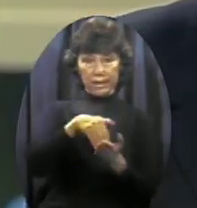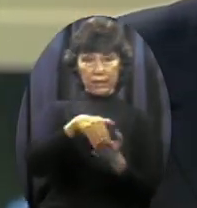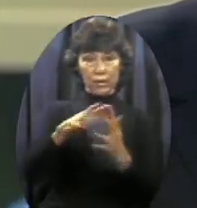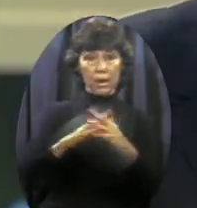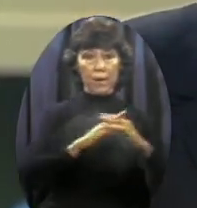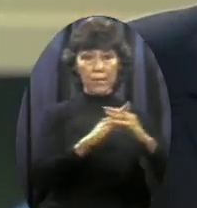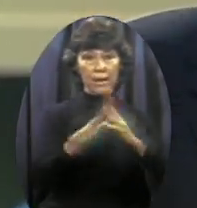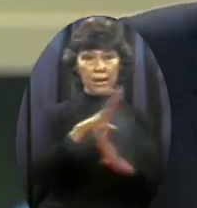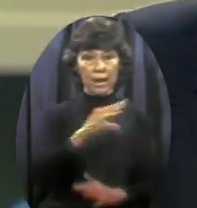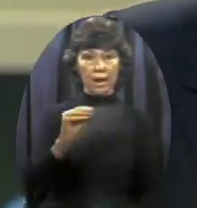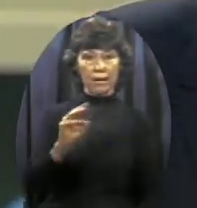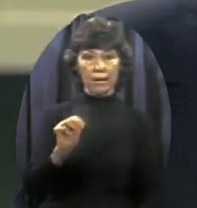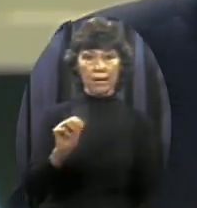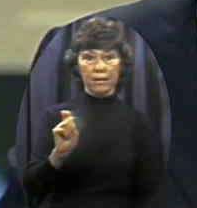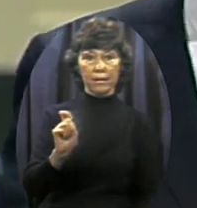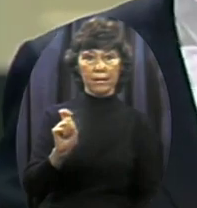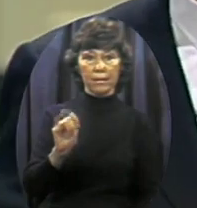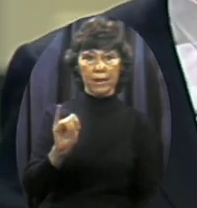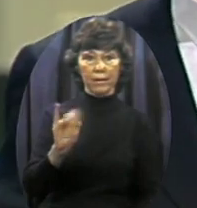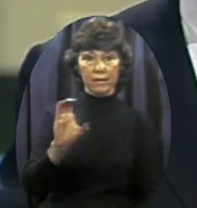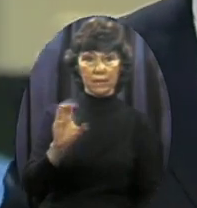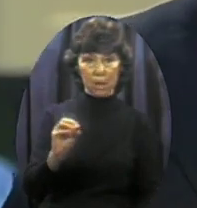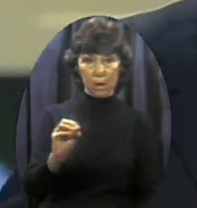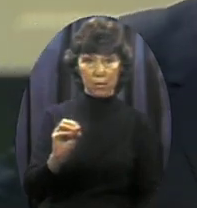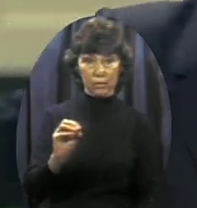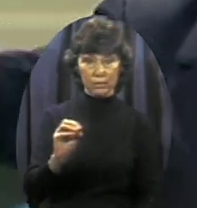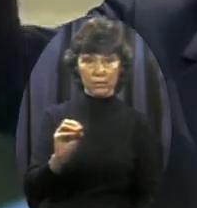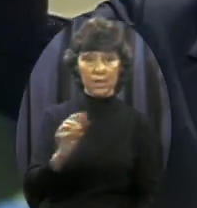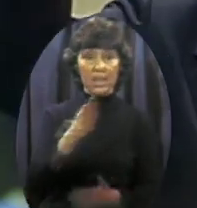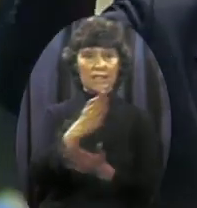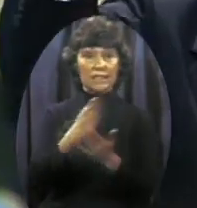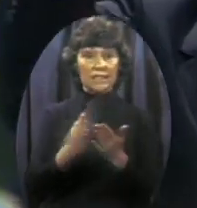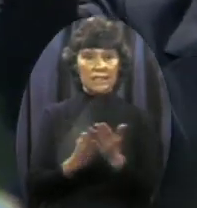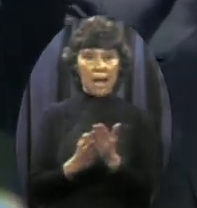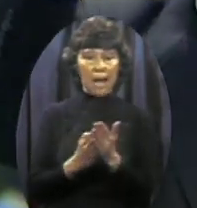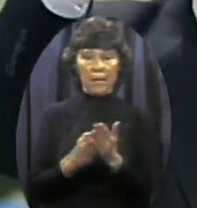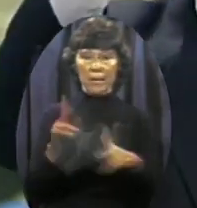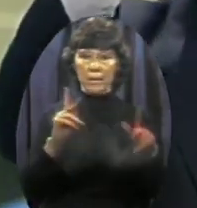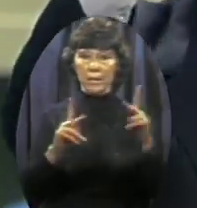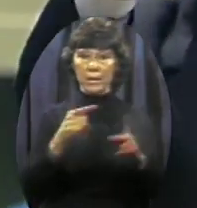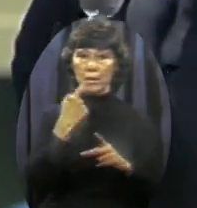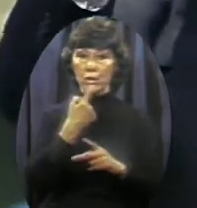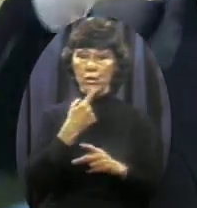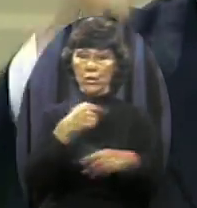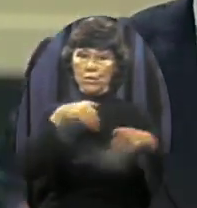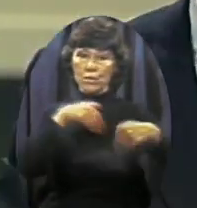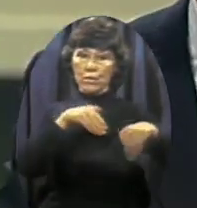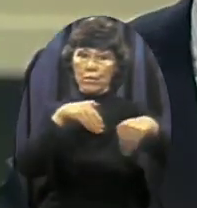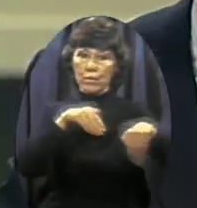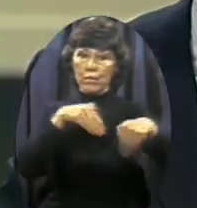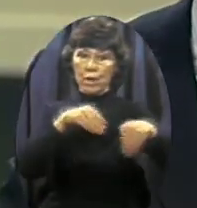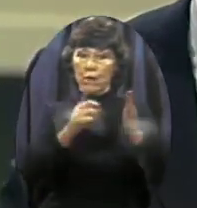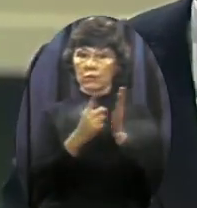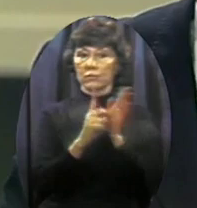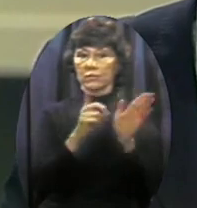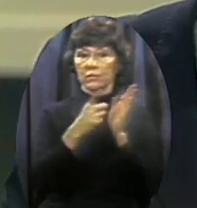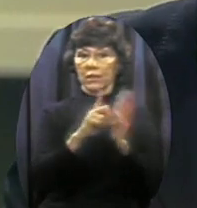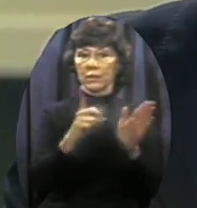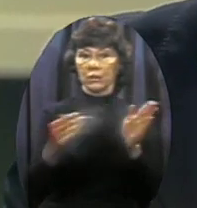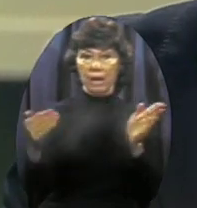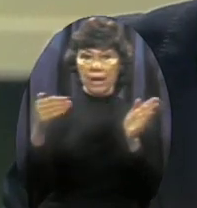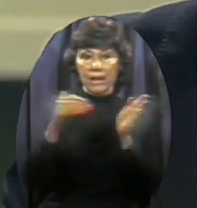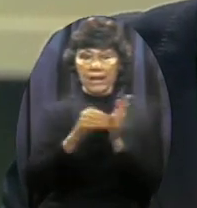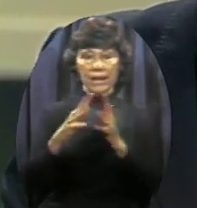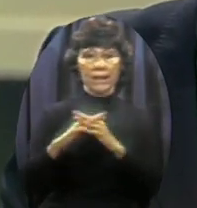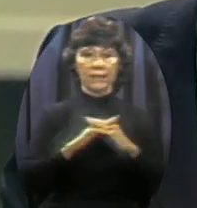And these little Friesniks Marching up and down our streets That are causing cheer To come to the hearts Of the Kremlin in